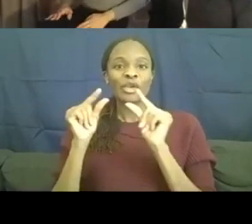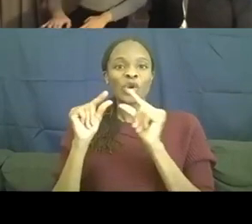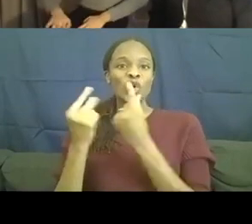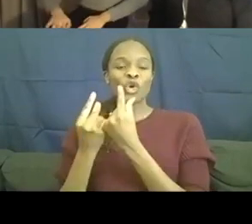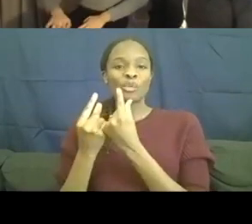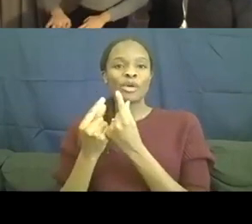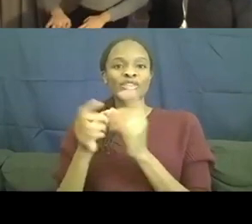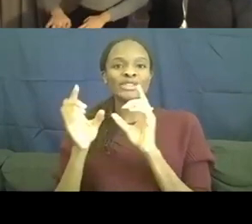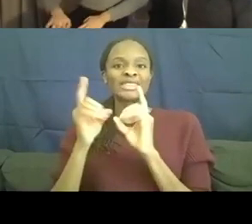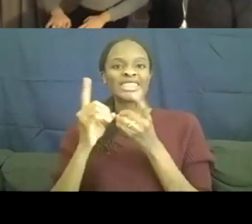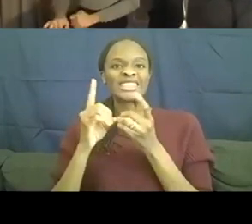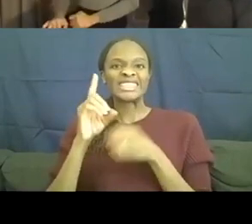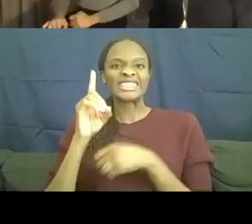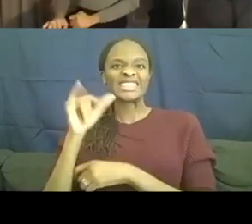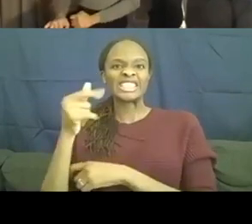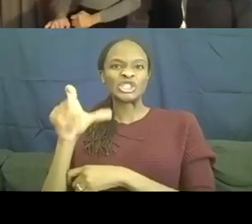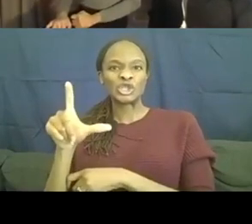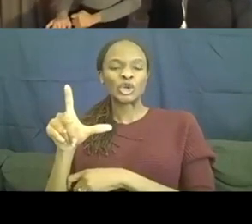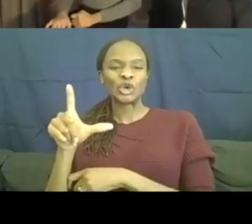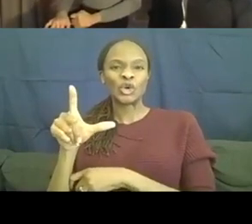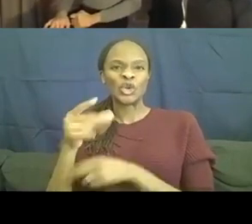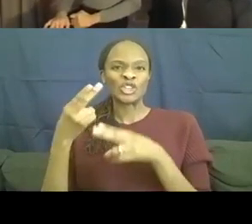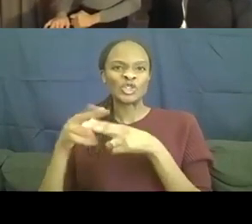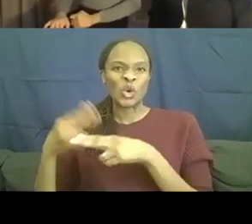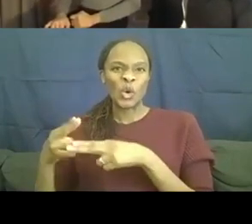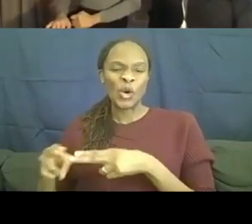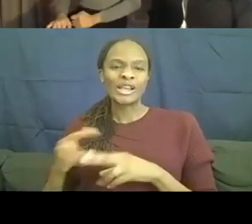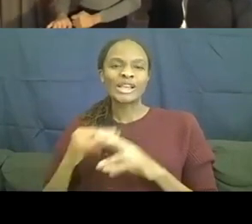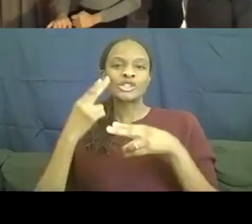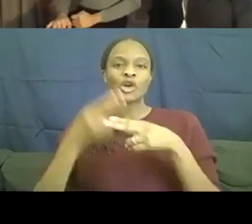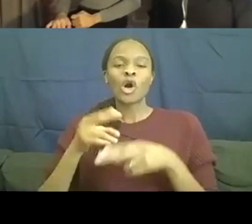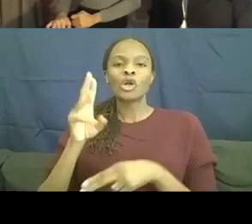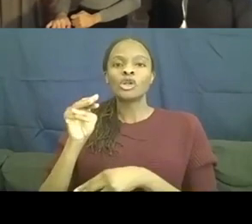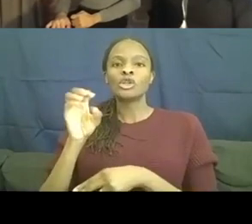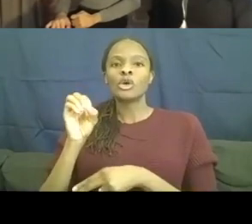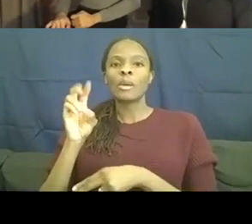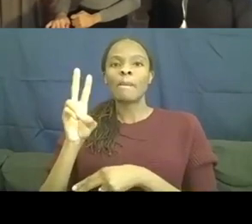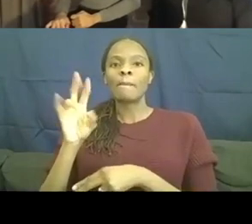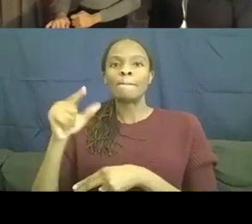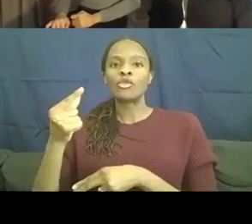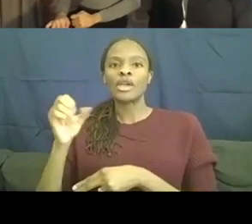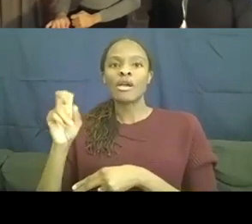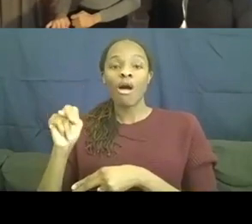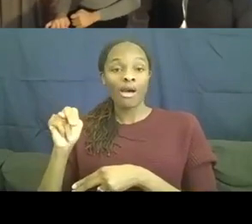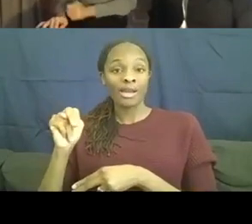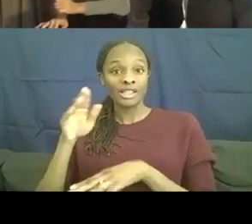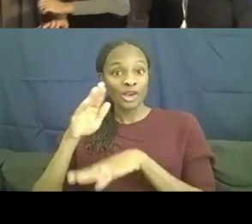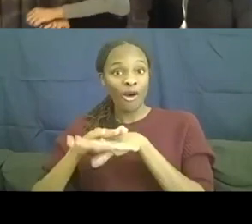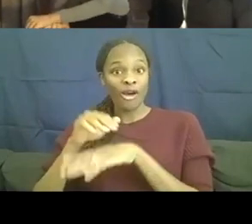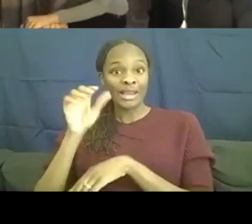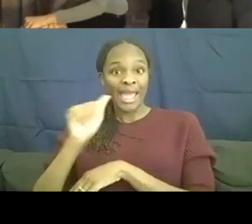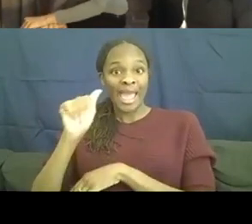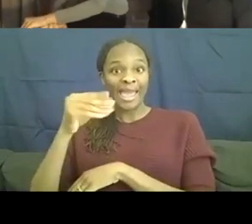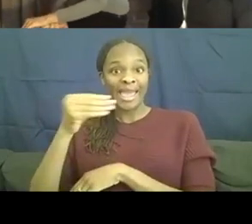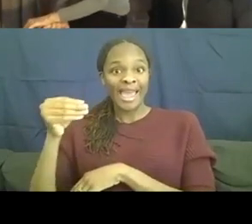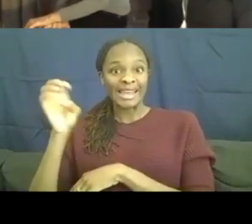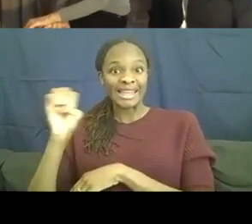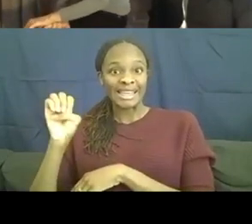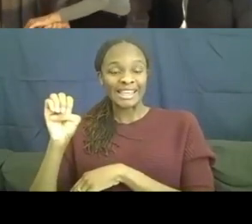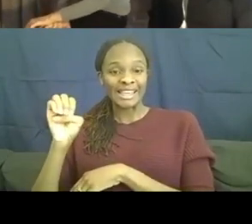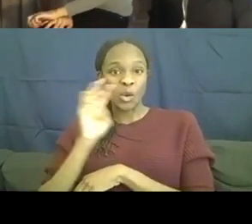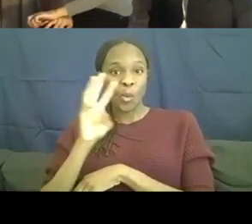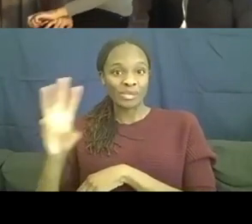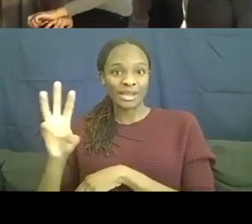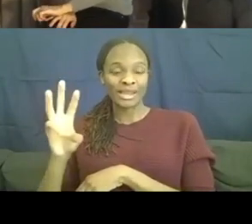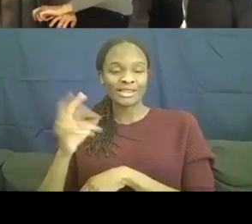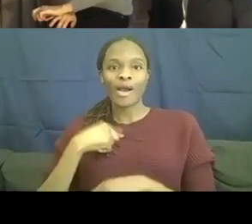called Moving On is currently available on A&E's website. And I'm happy that, uh, Born This Way is, uh, you